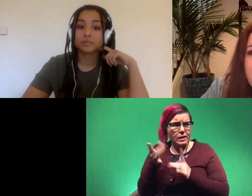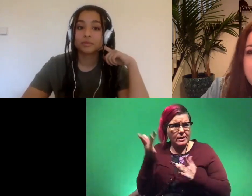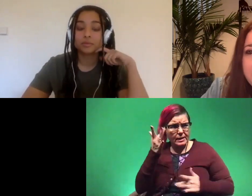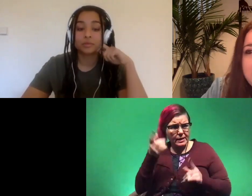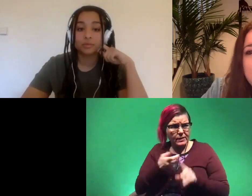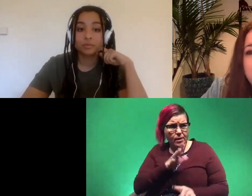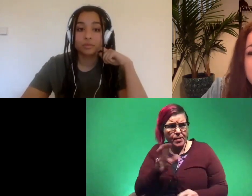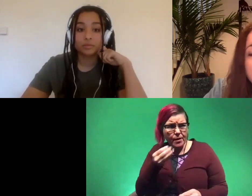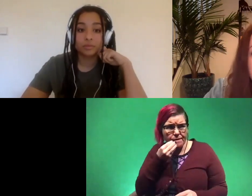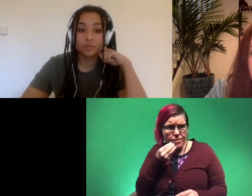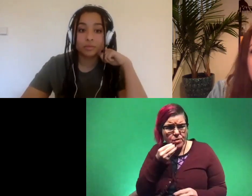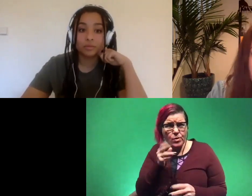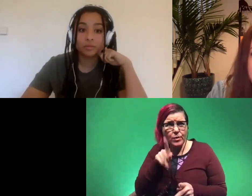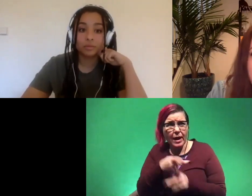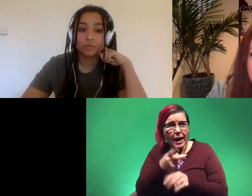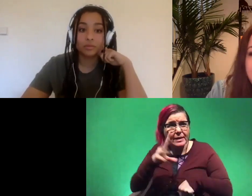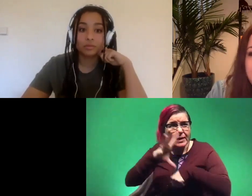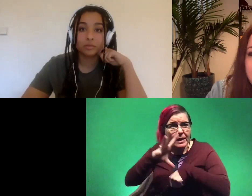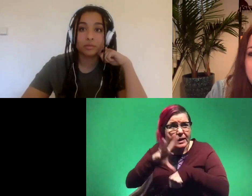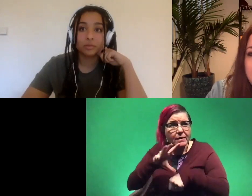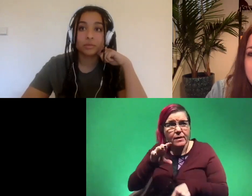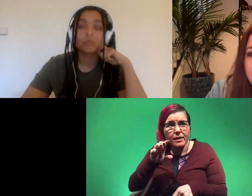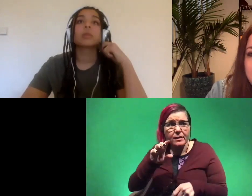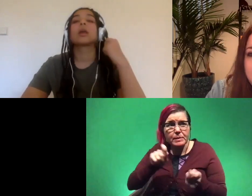that they ate like the type of leaves that sauropods ate